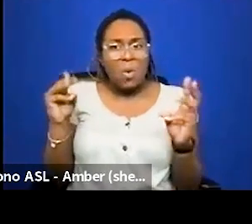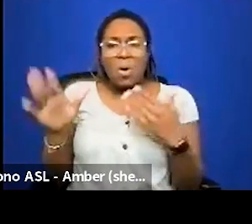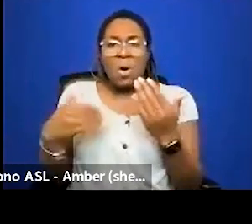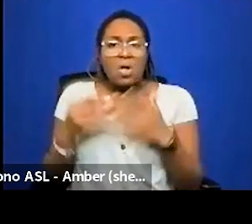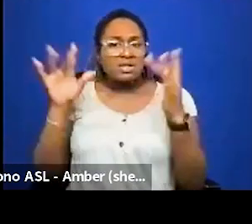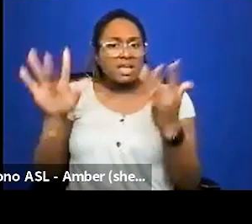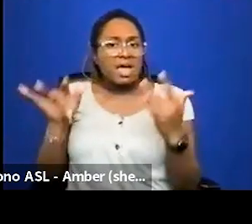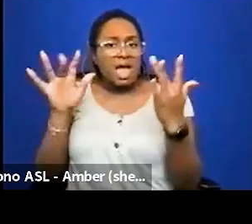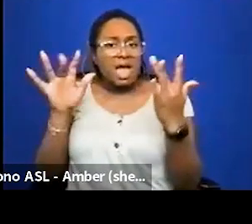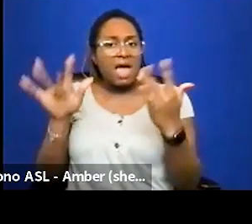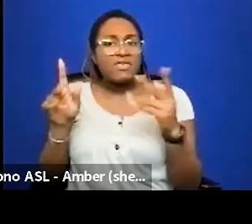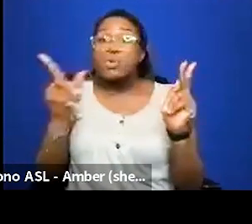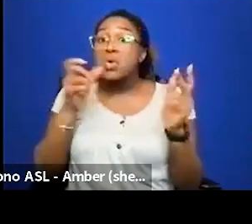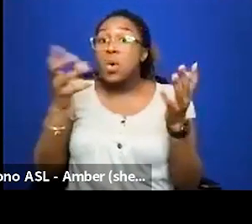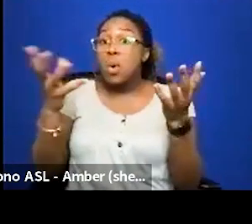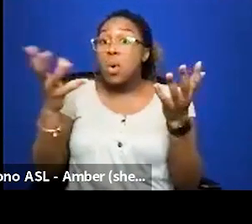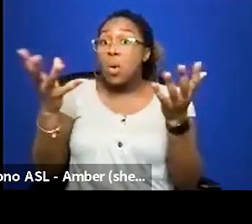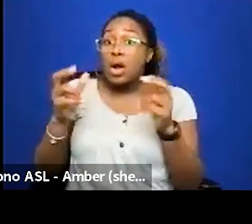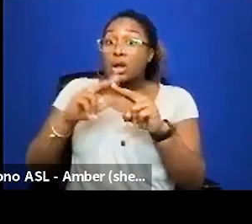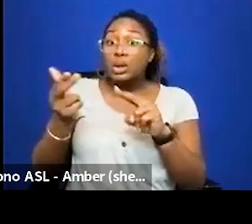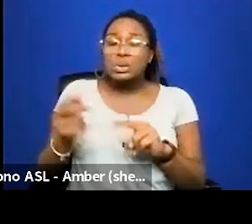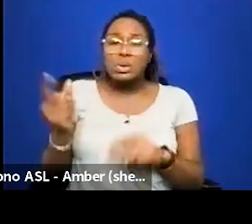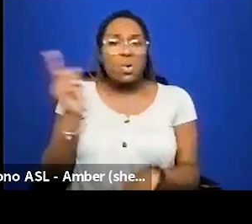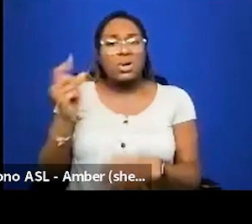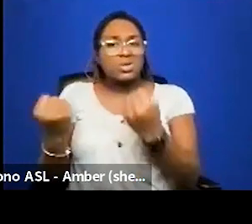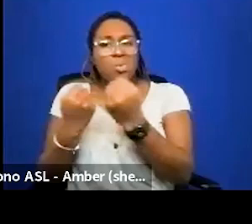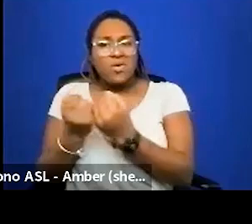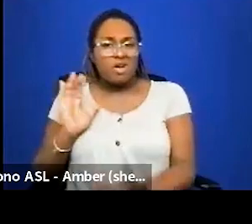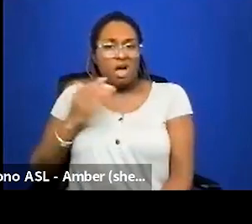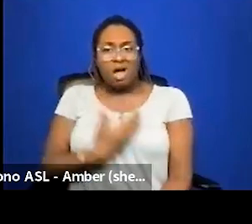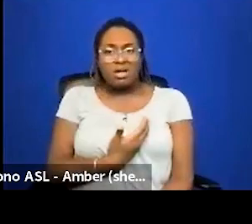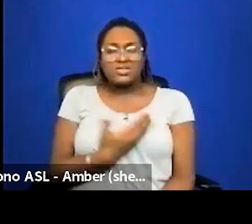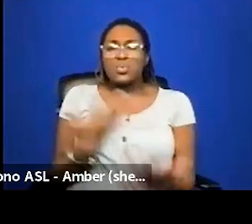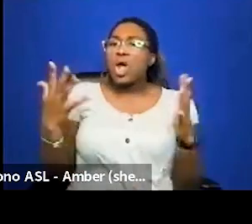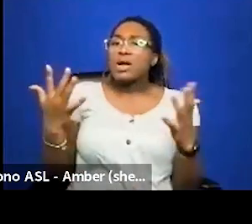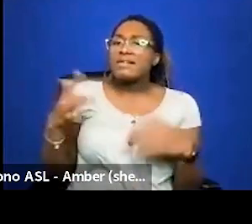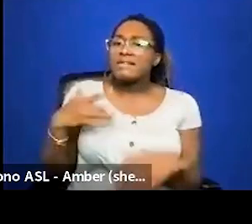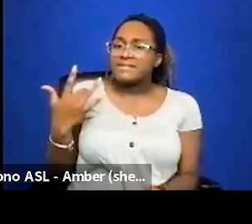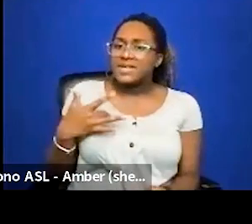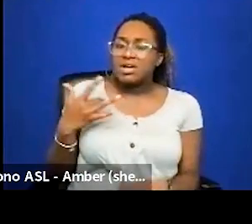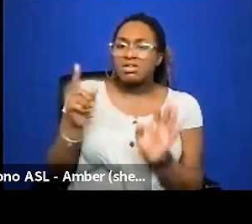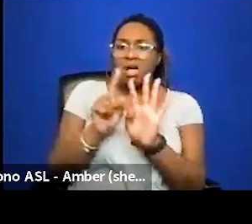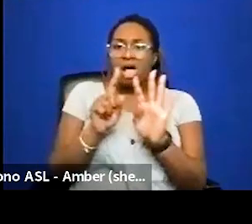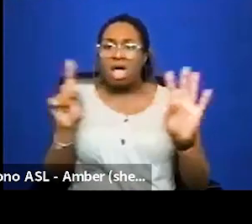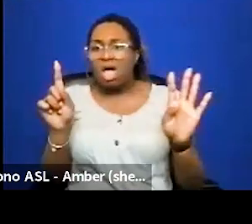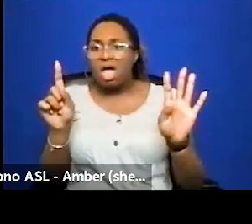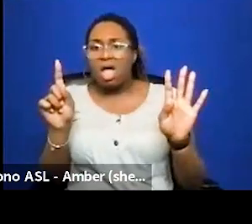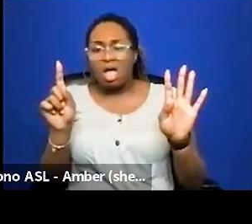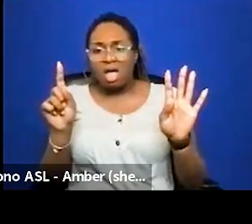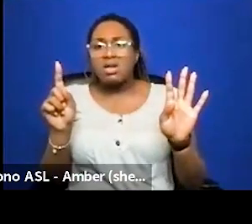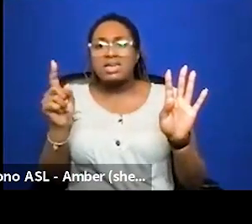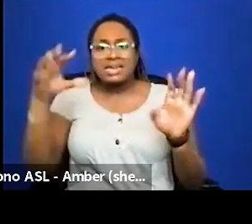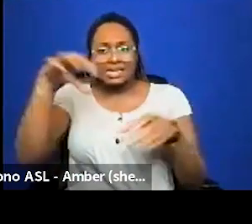for people who want to lose weight where's the support for us we already felt um marginalized in that